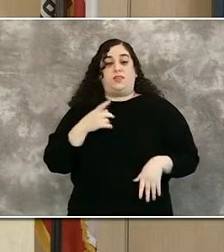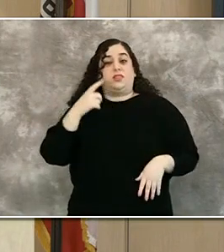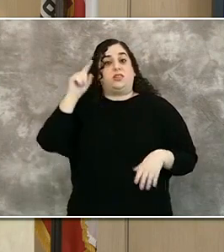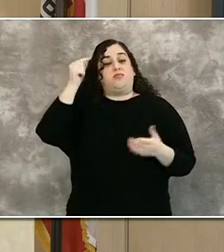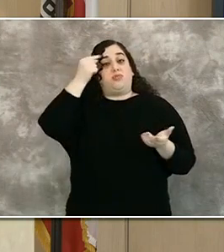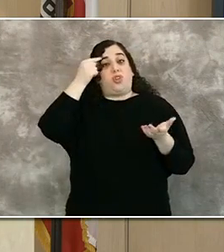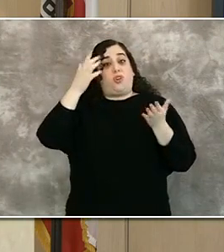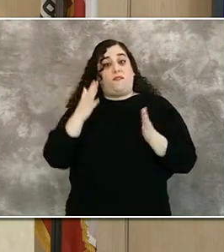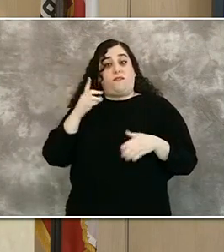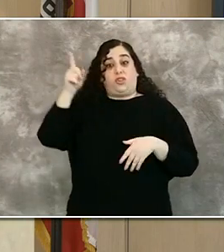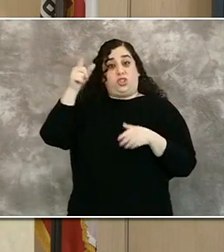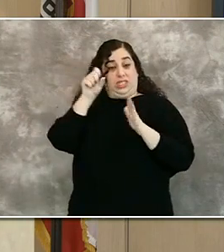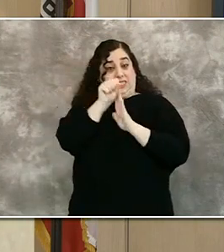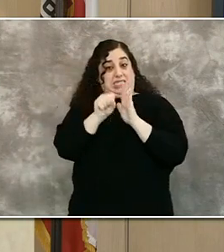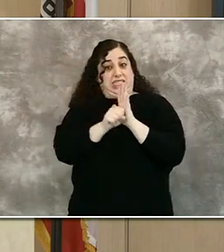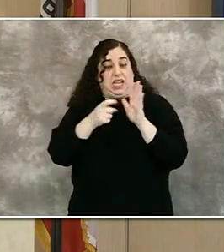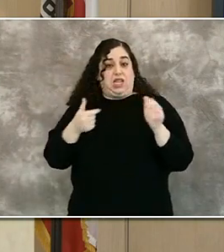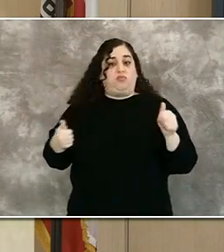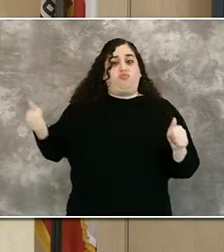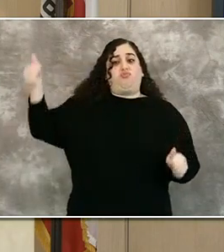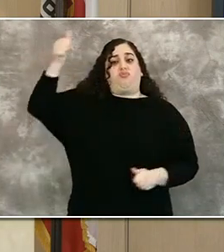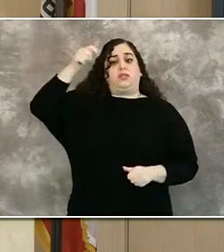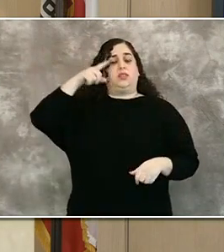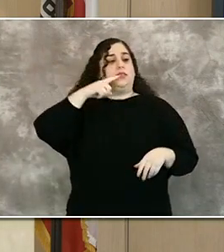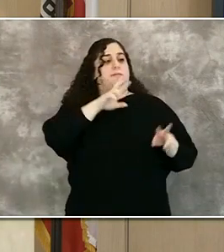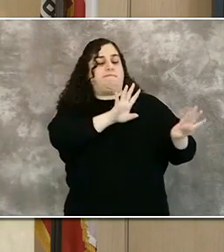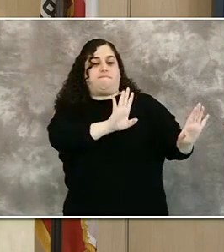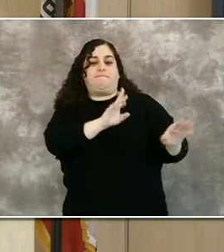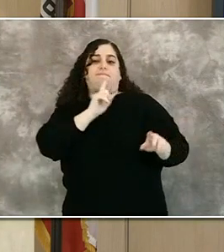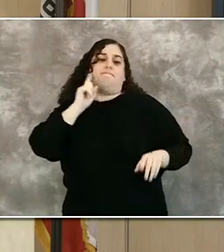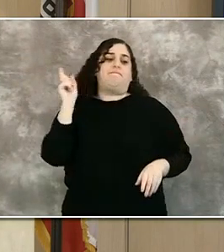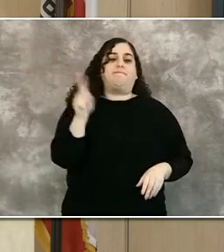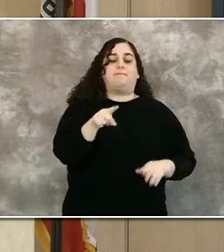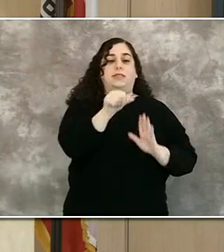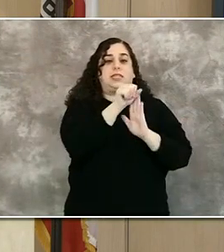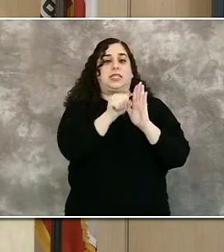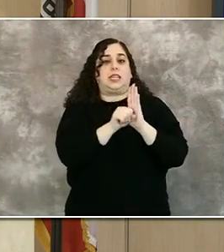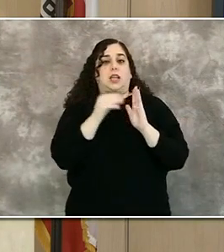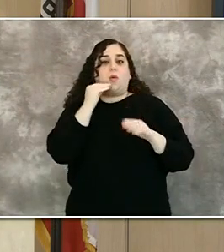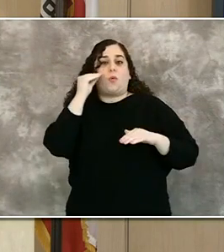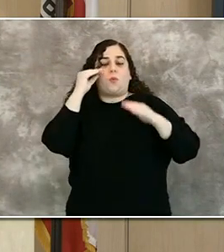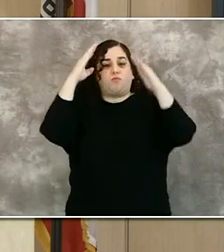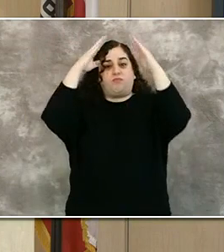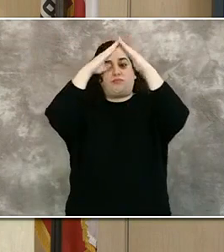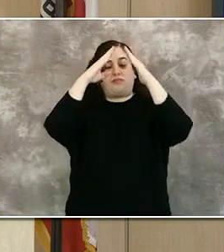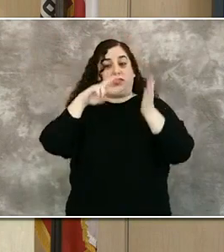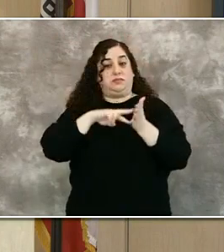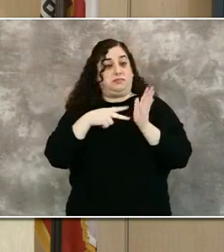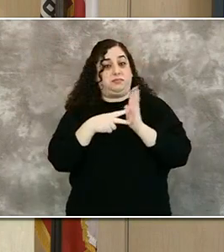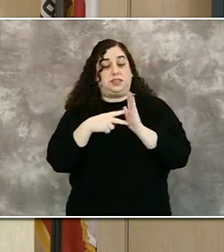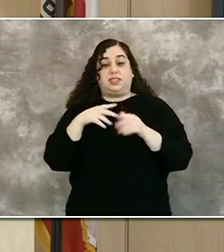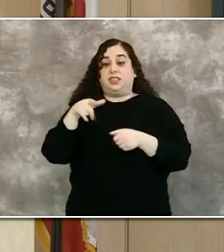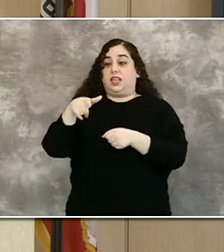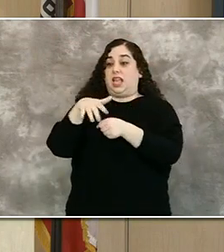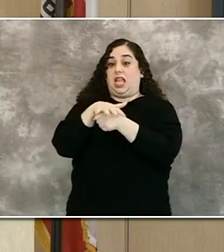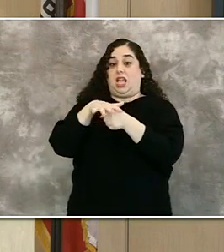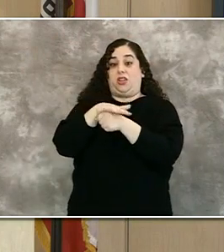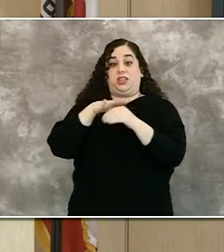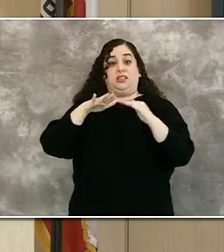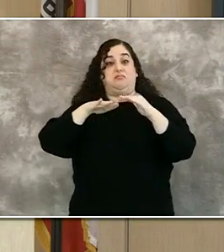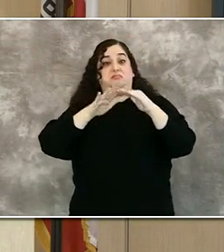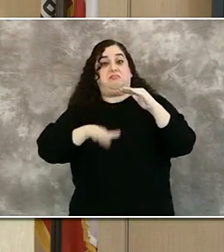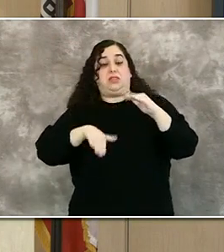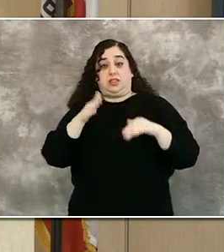stay-at-home order that goes into effect within 24 hours in regions with less than 15% ICU availability.